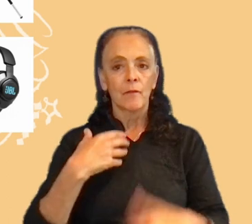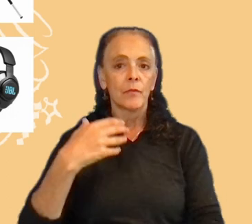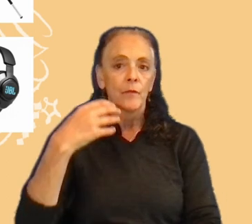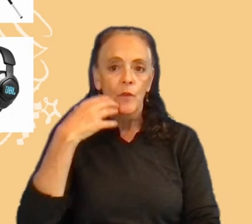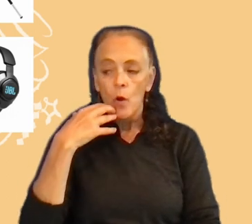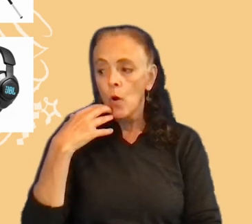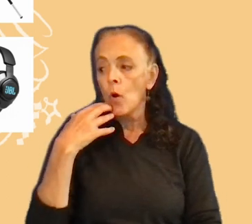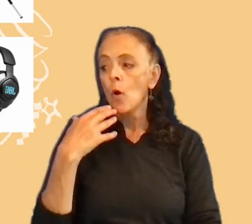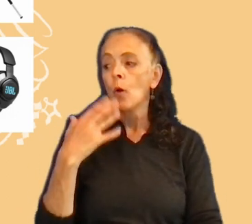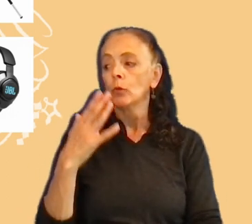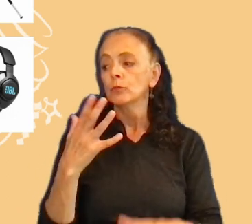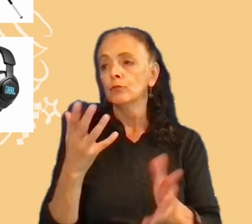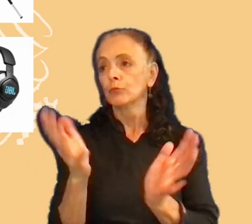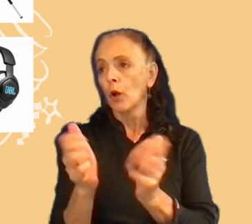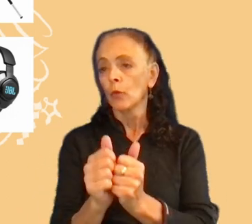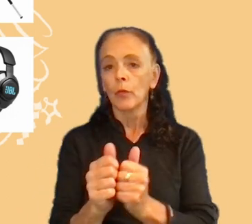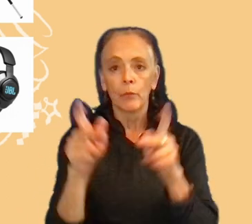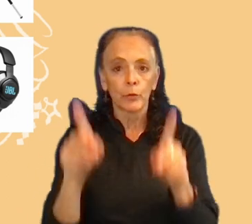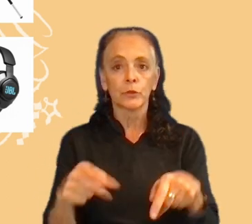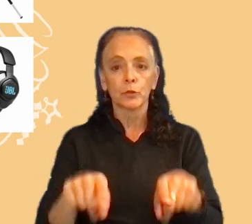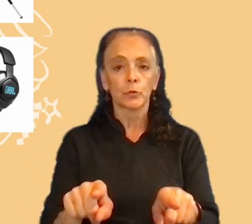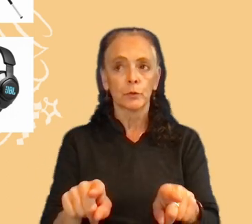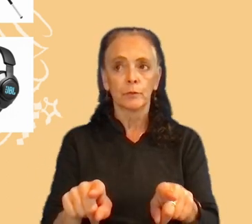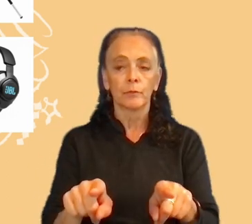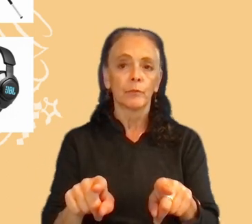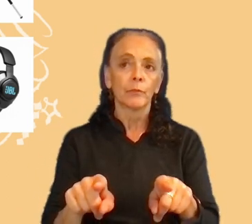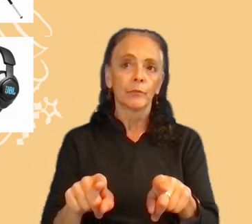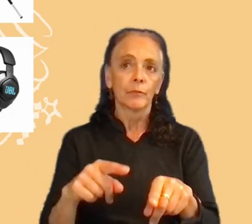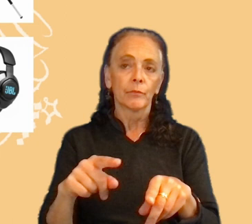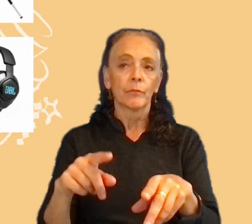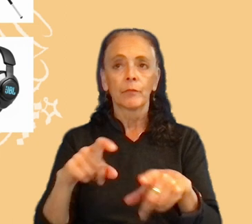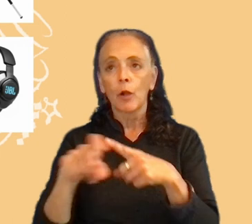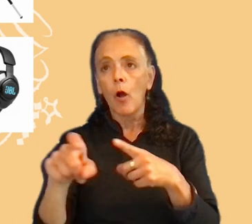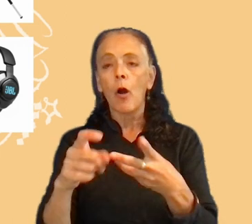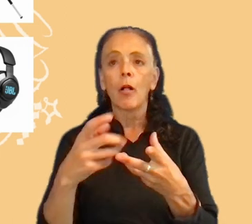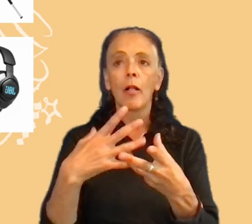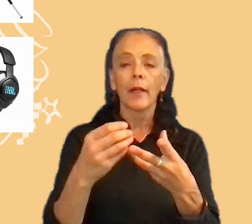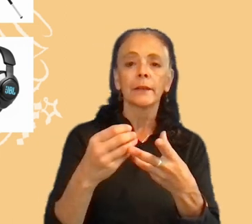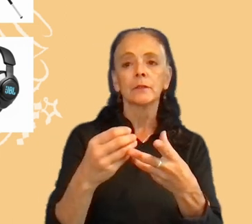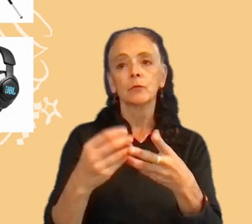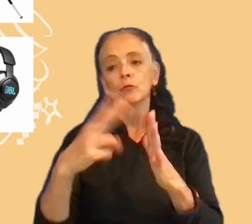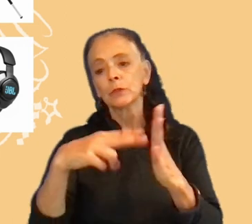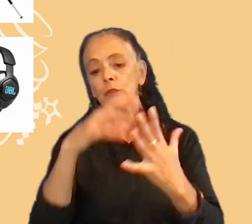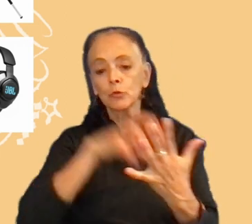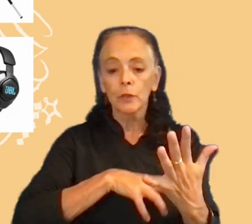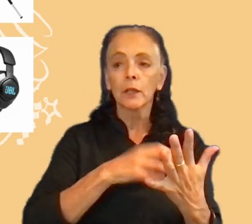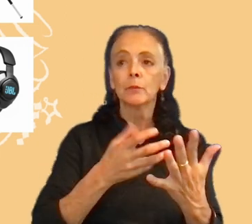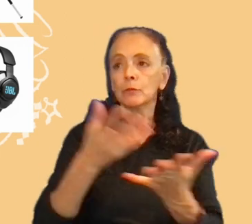person in the call, while reading the script, and talking to people on Discord.